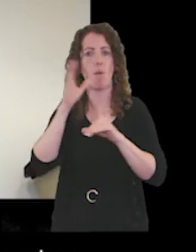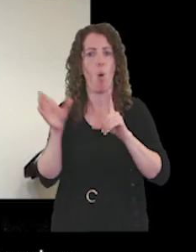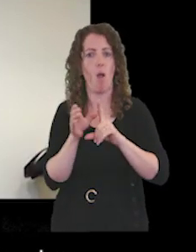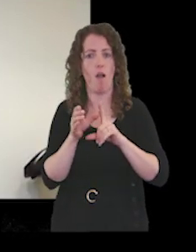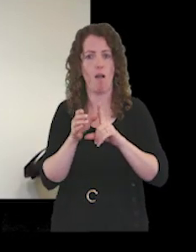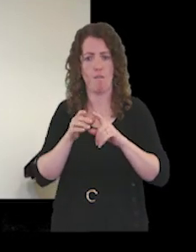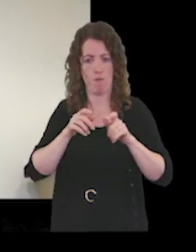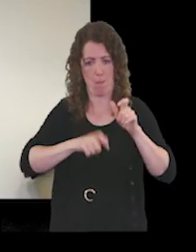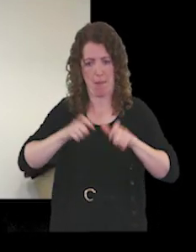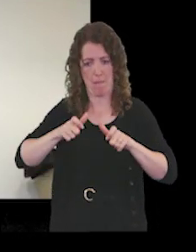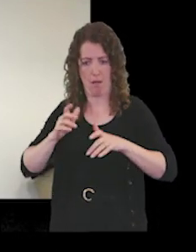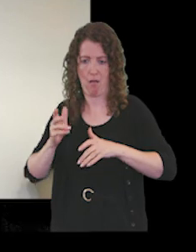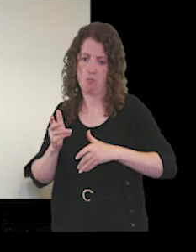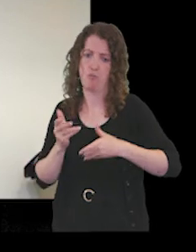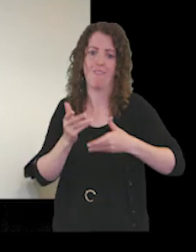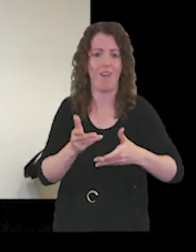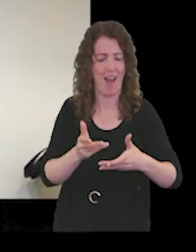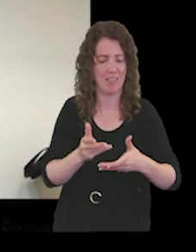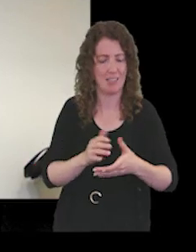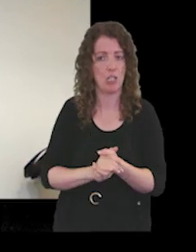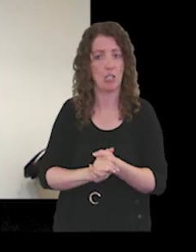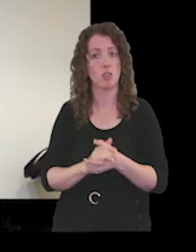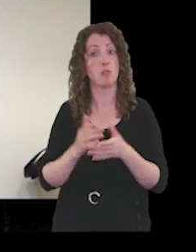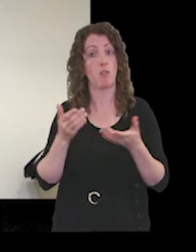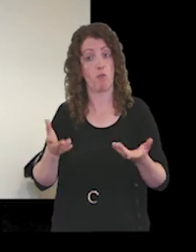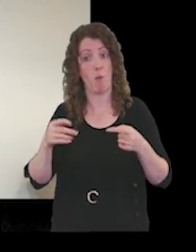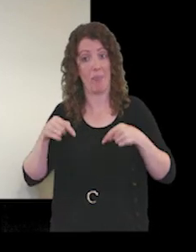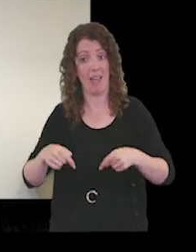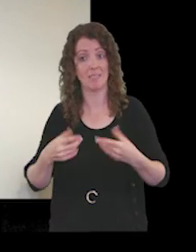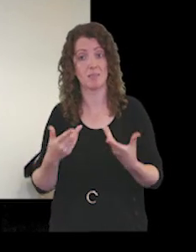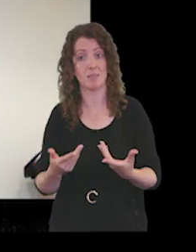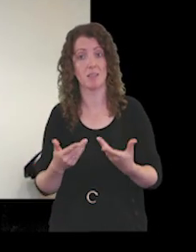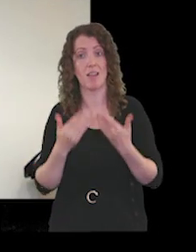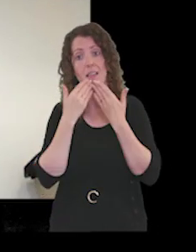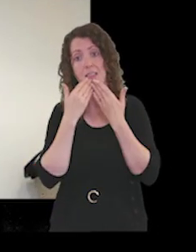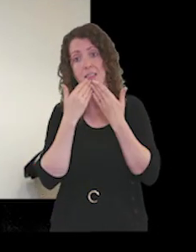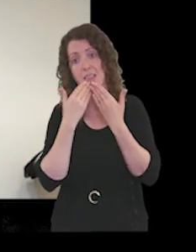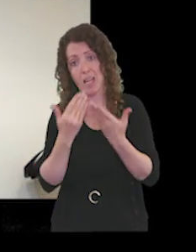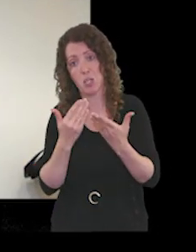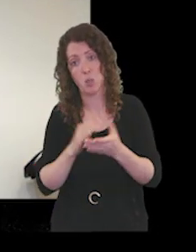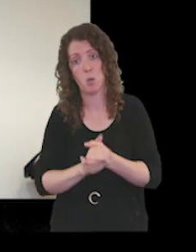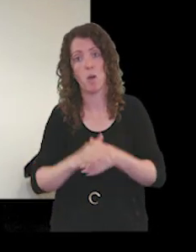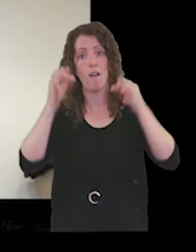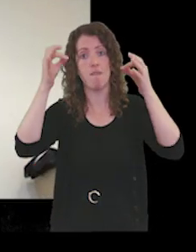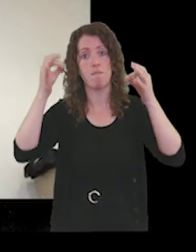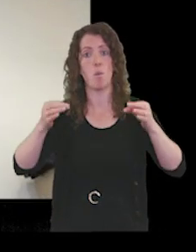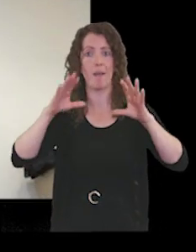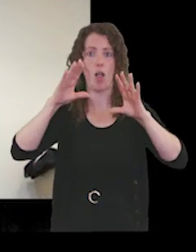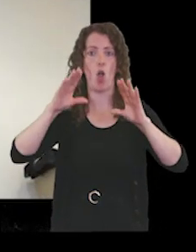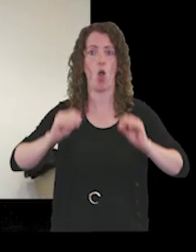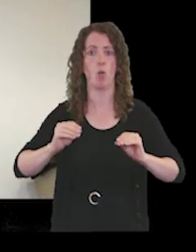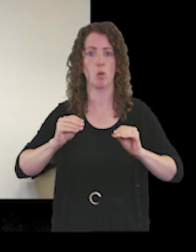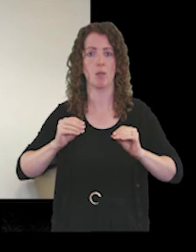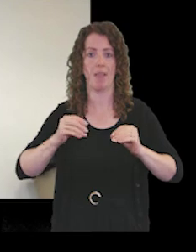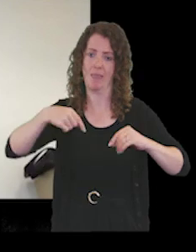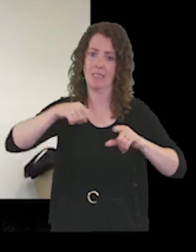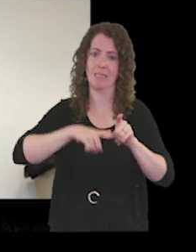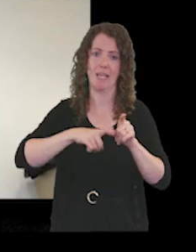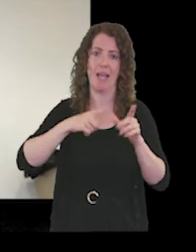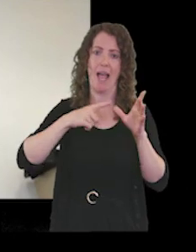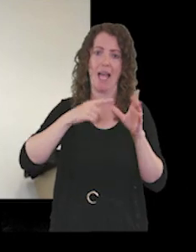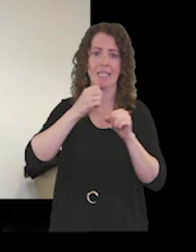services so on that note i'll say thank you thank and formally conclude this year's